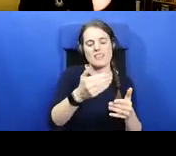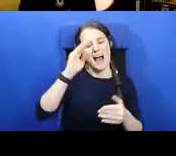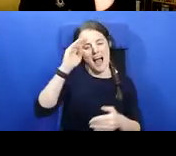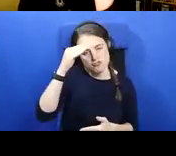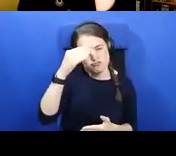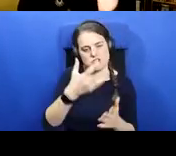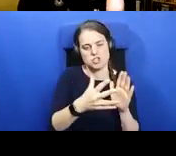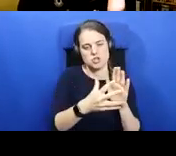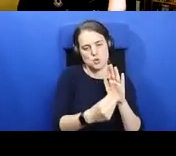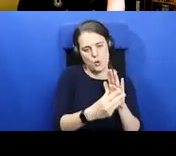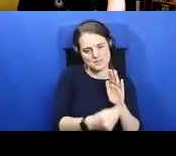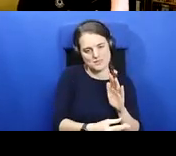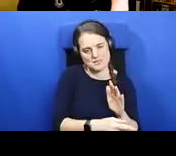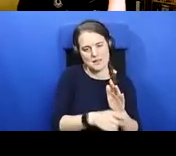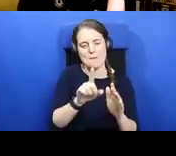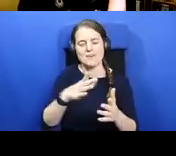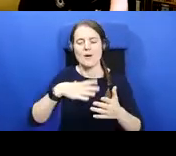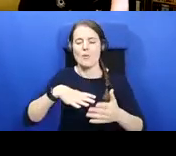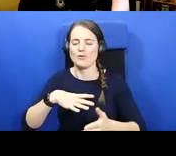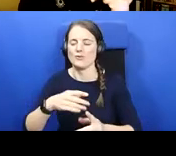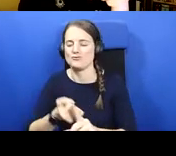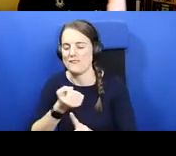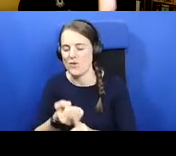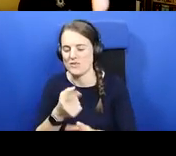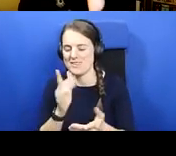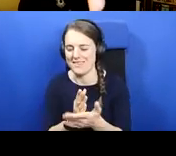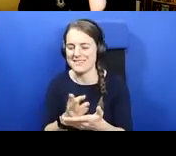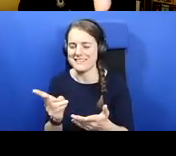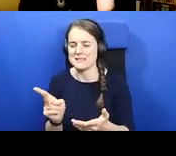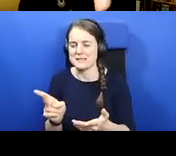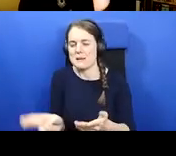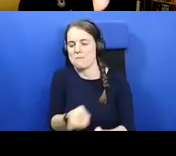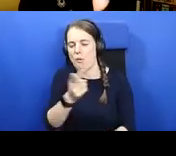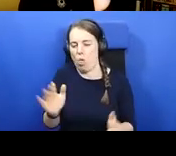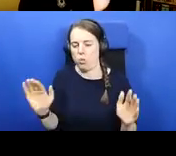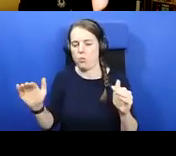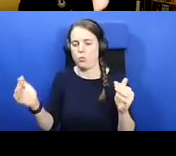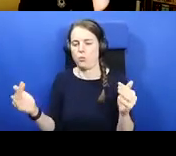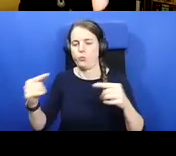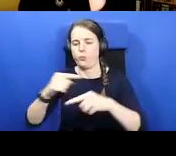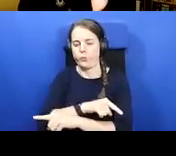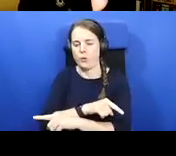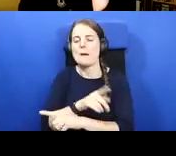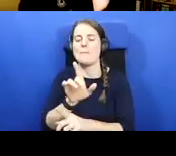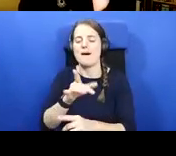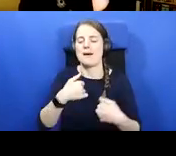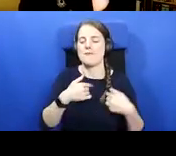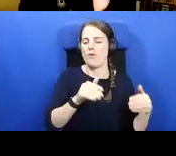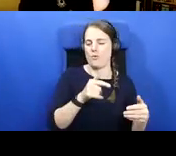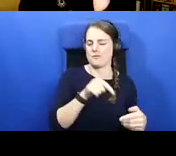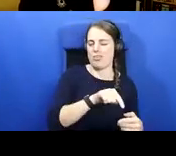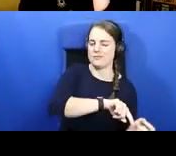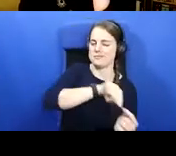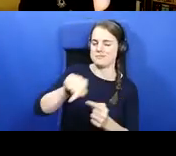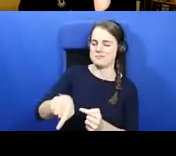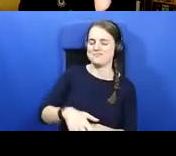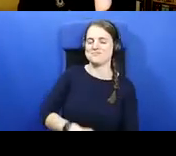sides. Now, I wanted to give a little snapshot of that shared relationship. This is not a particularly